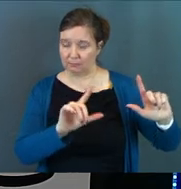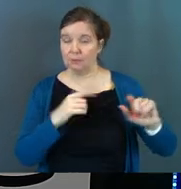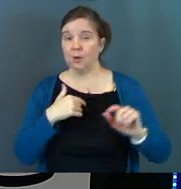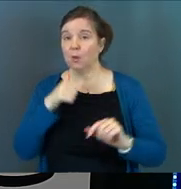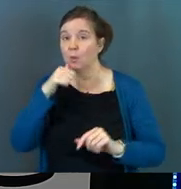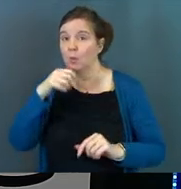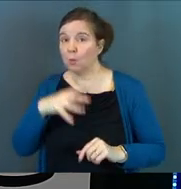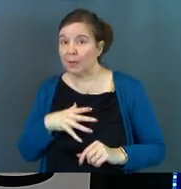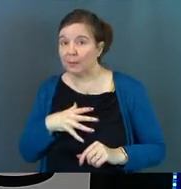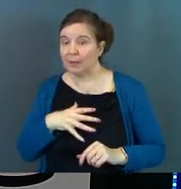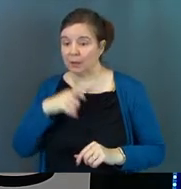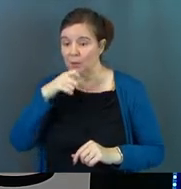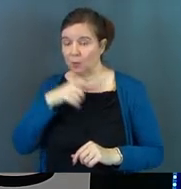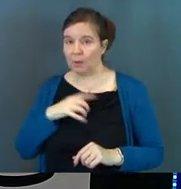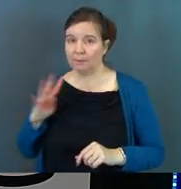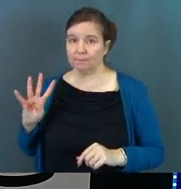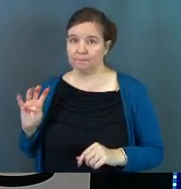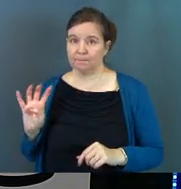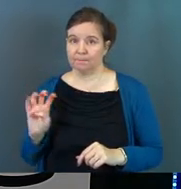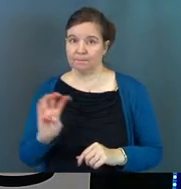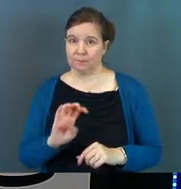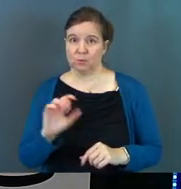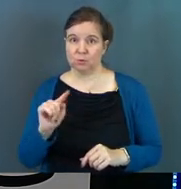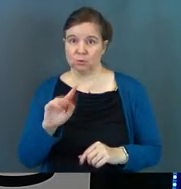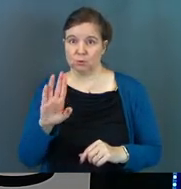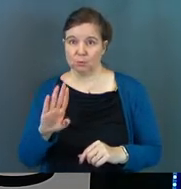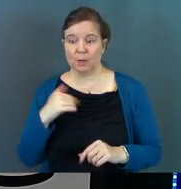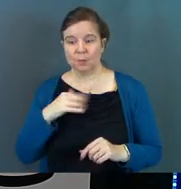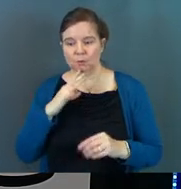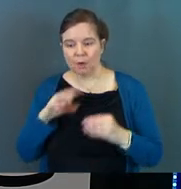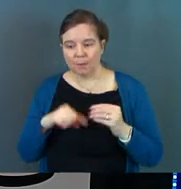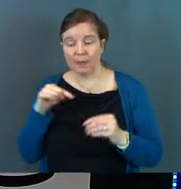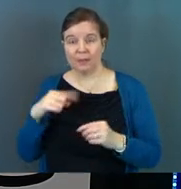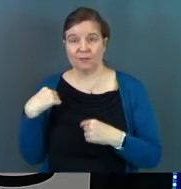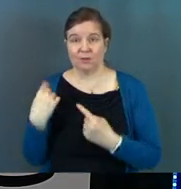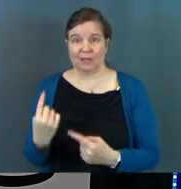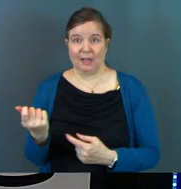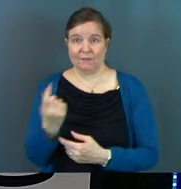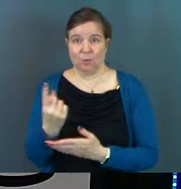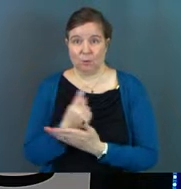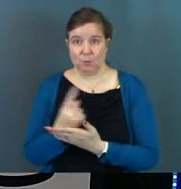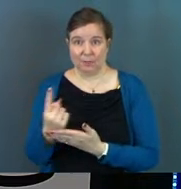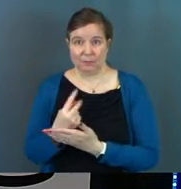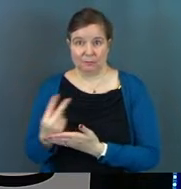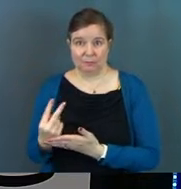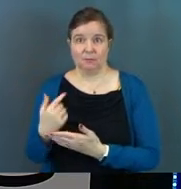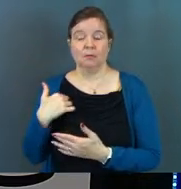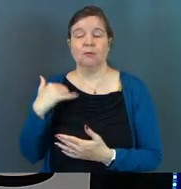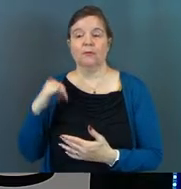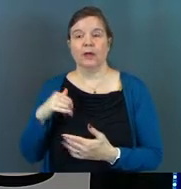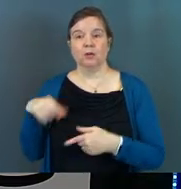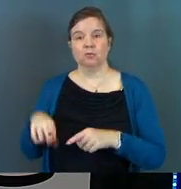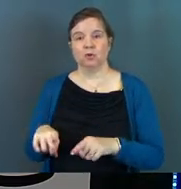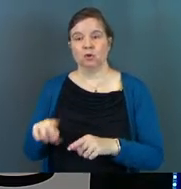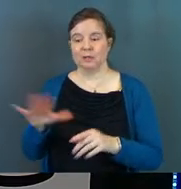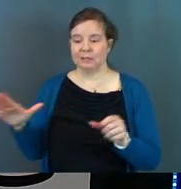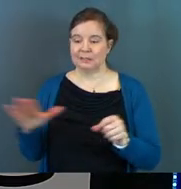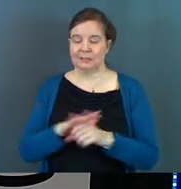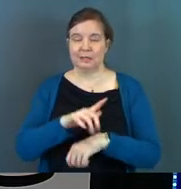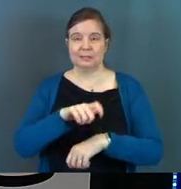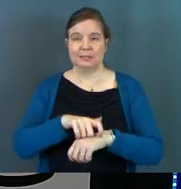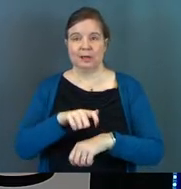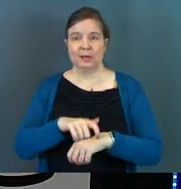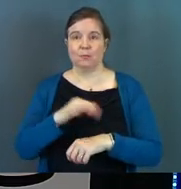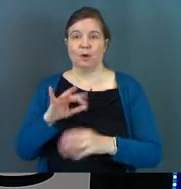The women, the women came to the tomb. So we've been talking about this for the last few weeks that during the entire